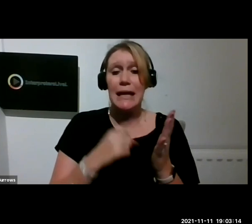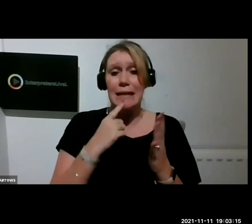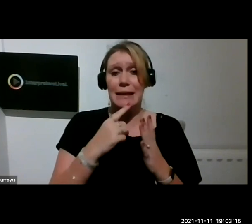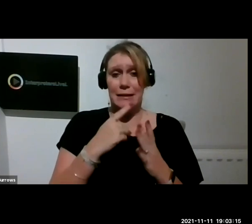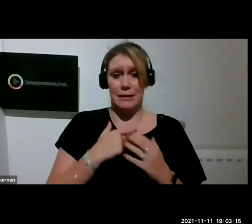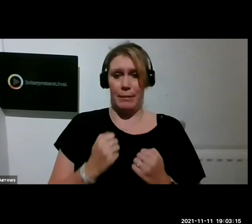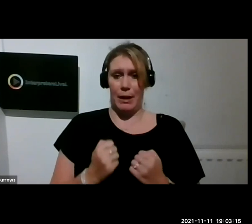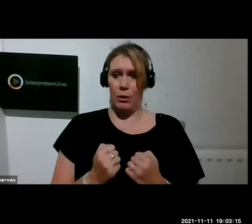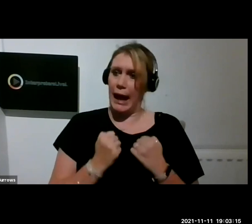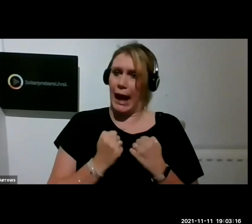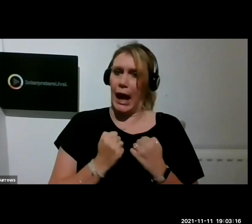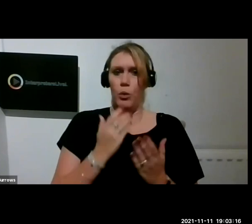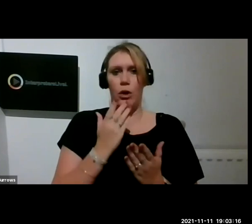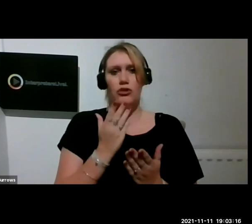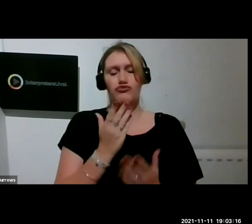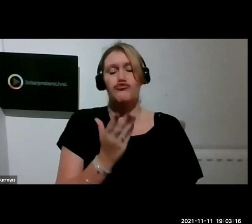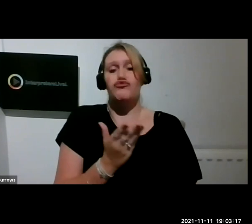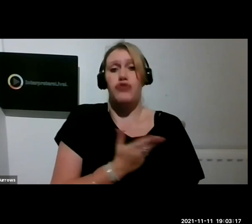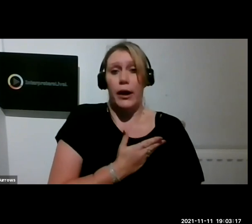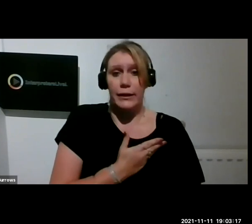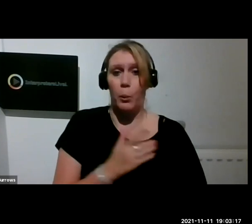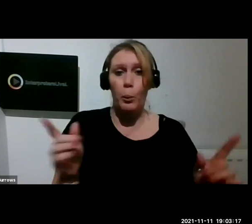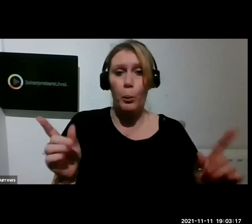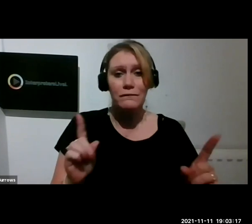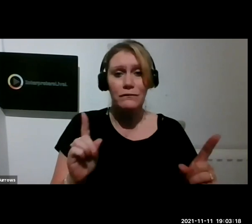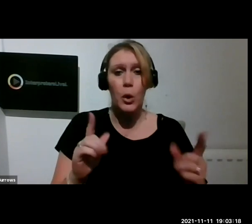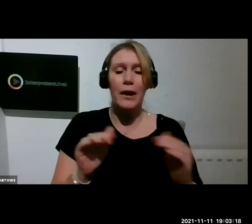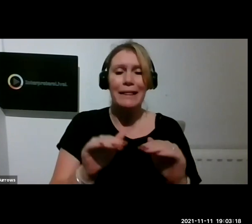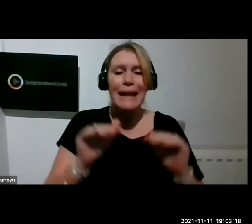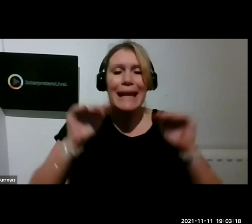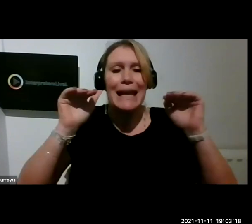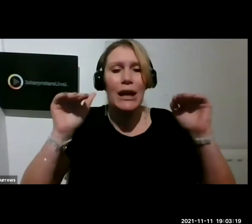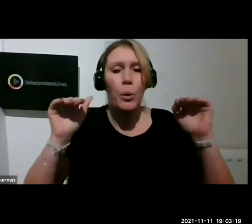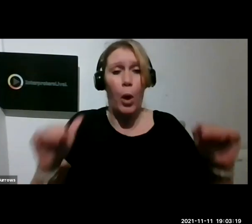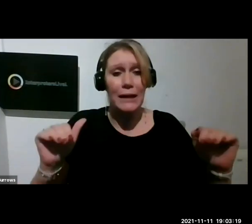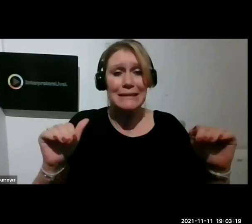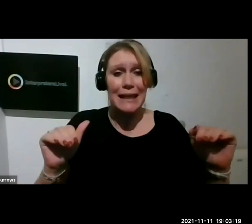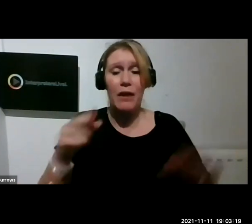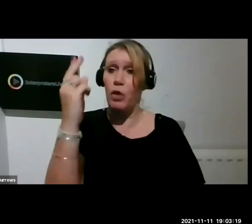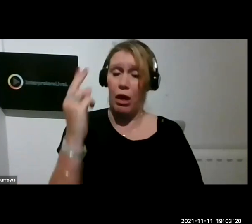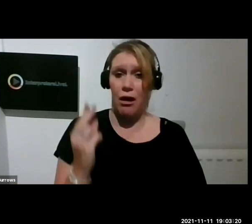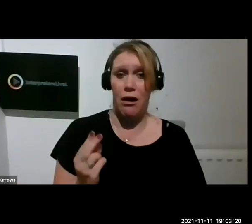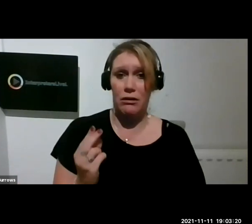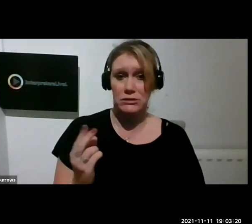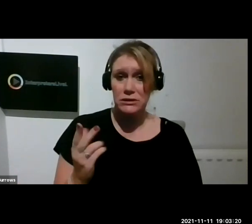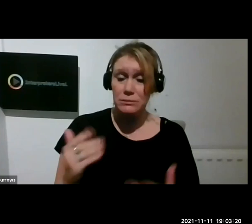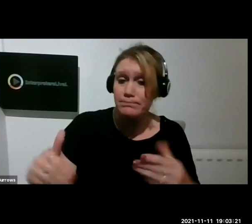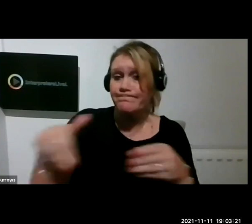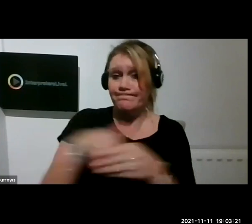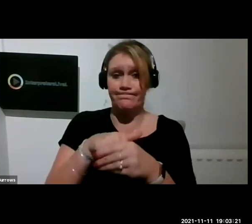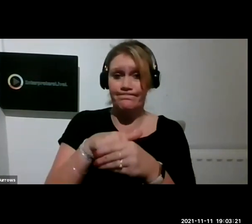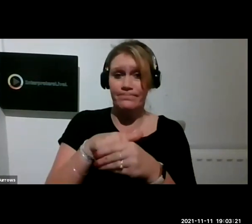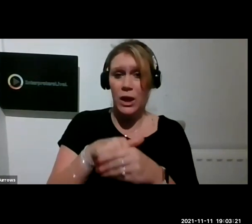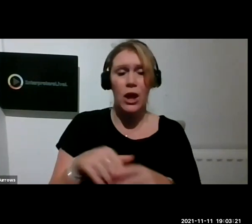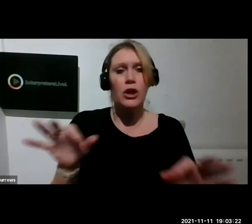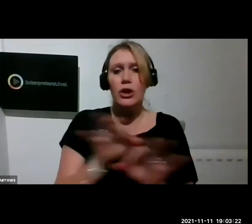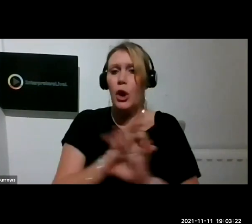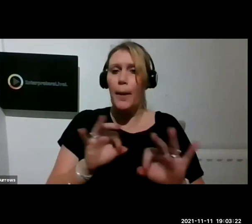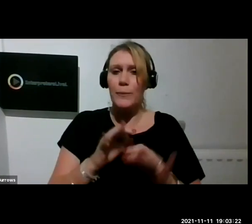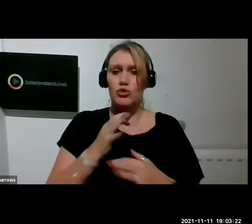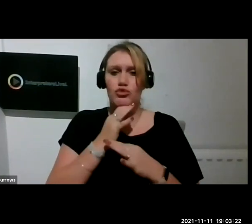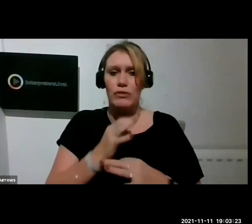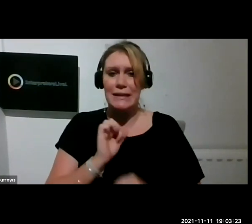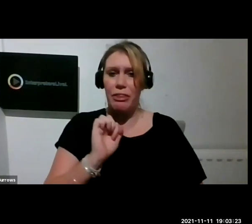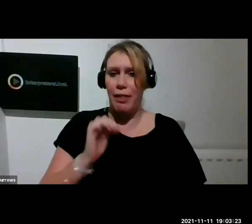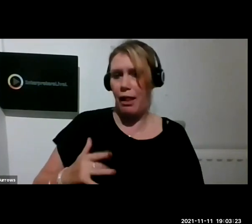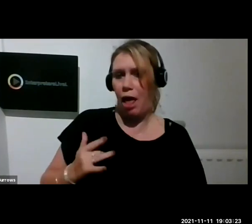access the arts on equal terms. No one should have to risk their health or their life or the people they live with in order